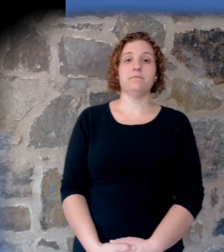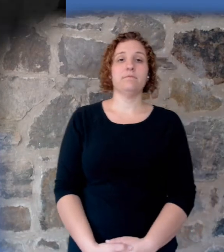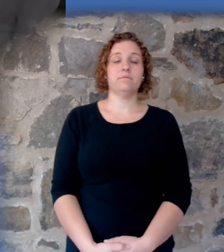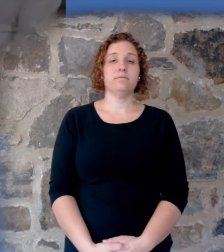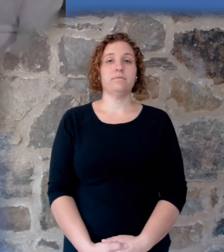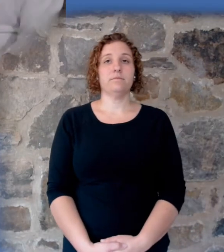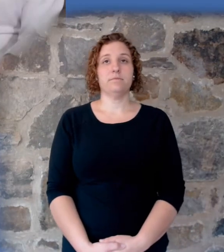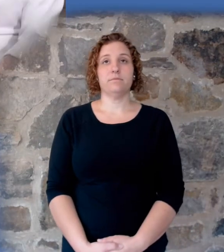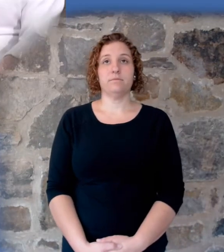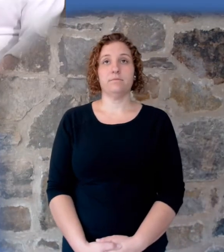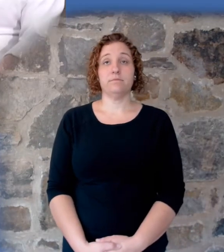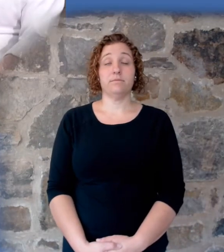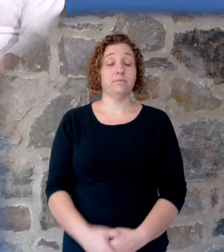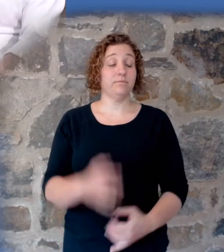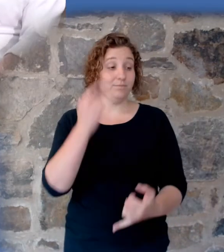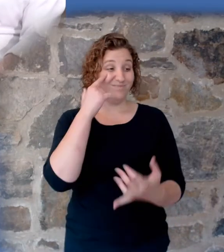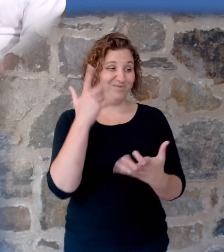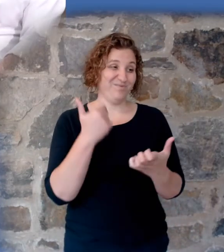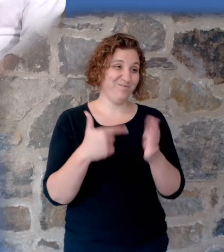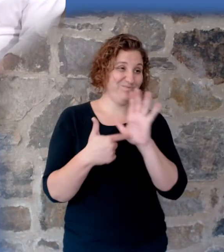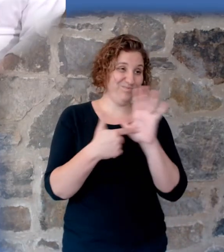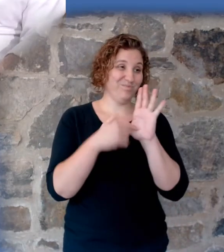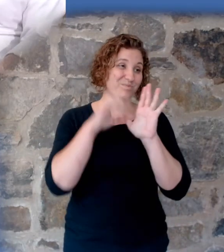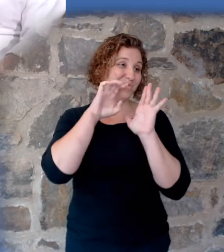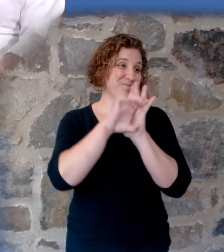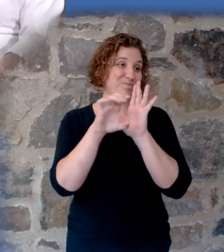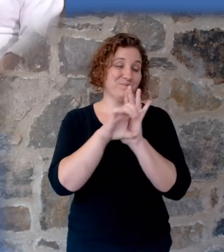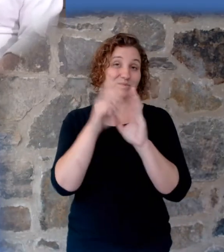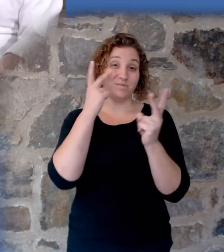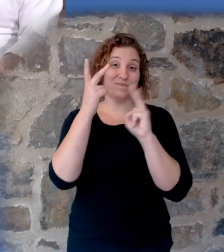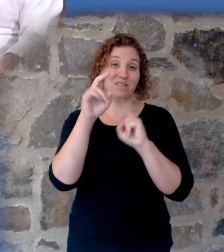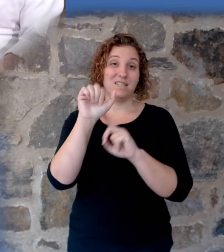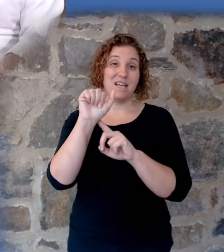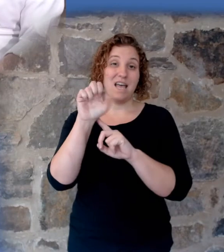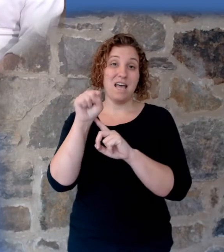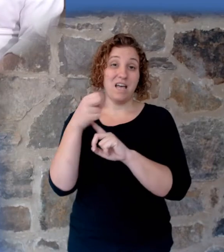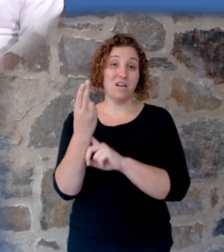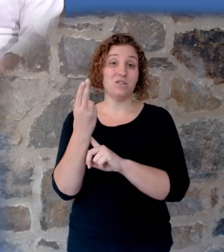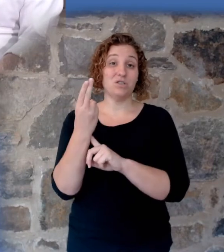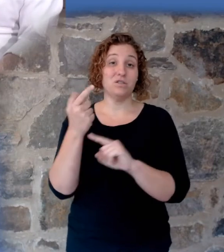So just to give you some photos, here's some of the ash that came out of the eruption.